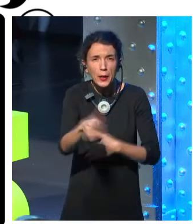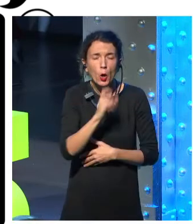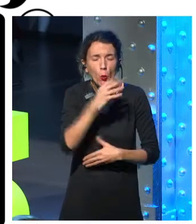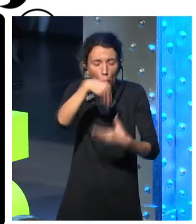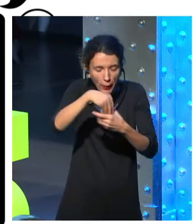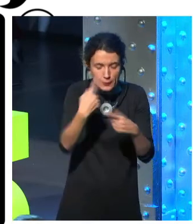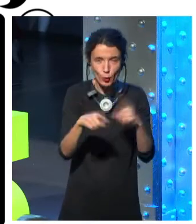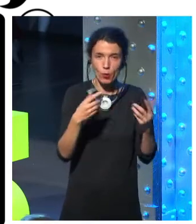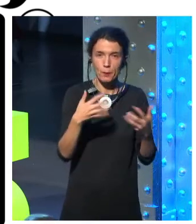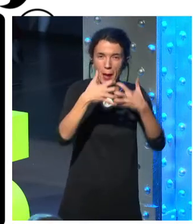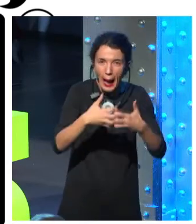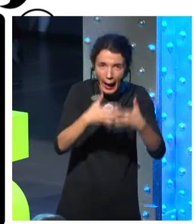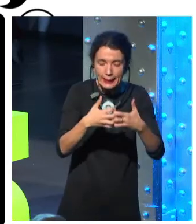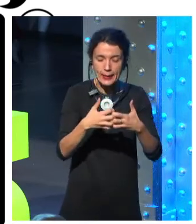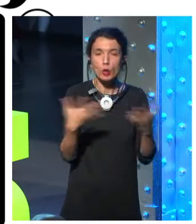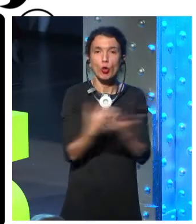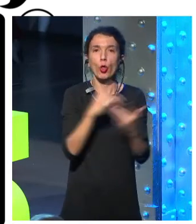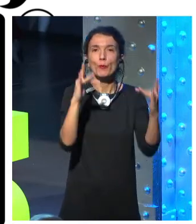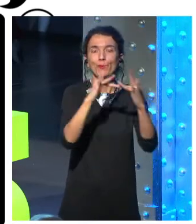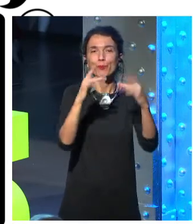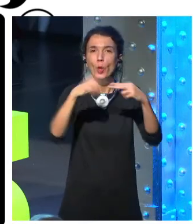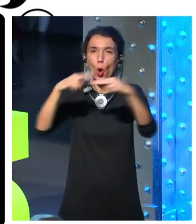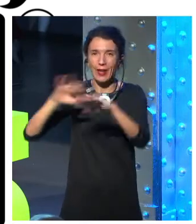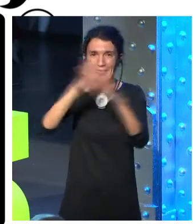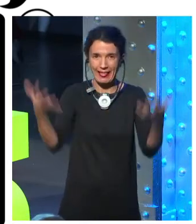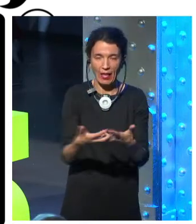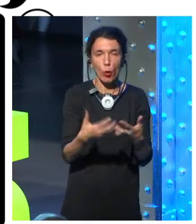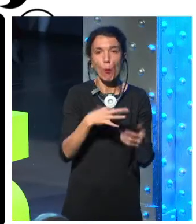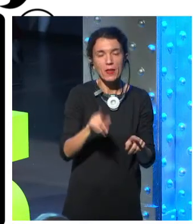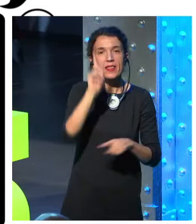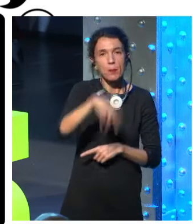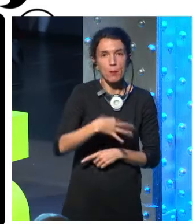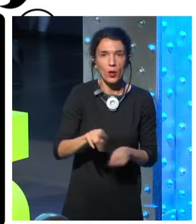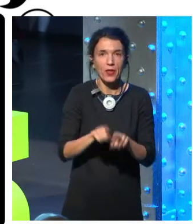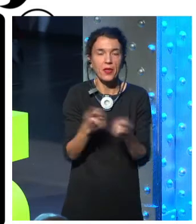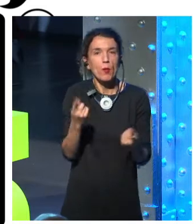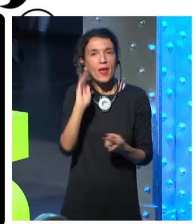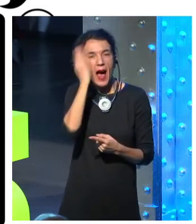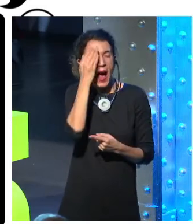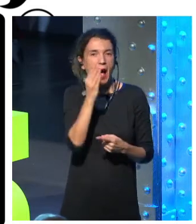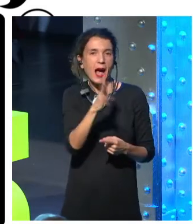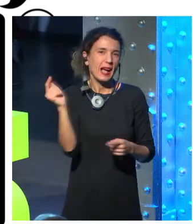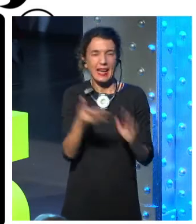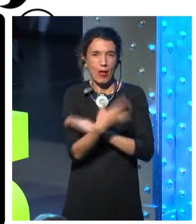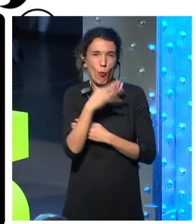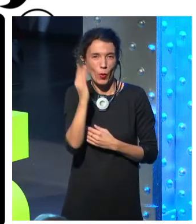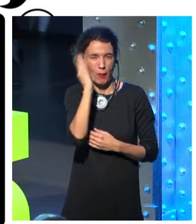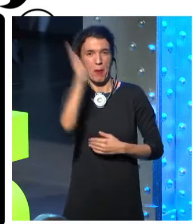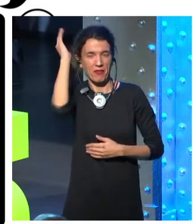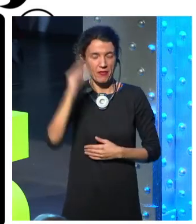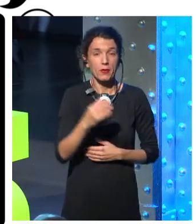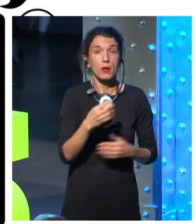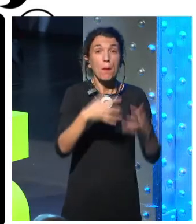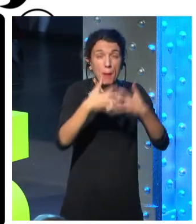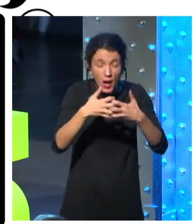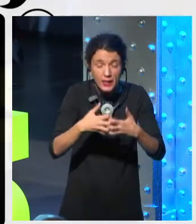It's taking up more bandwidth than you trying to stream a video online because none of these are written with great code. It's very wasteful.